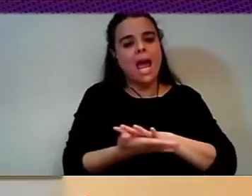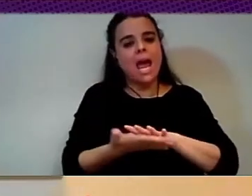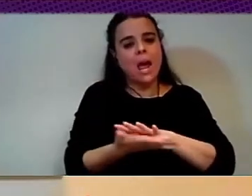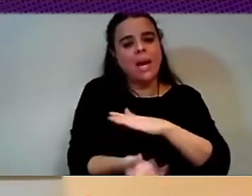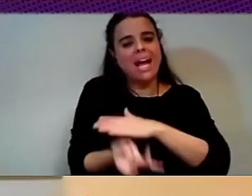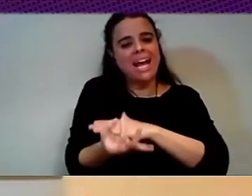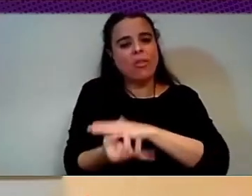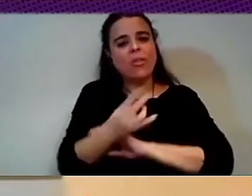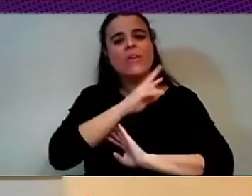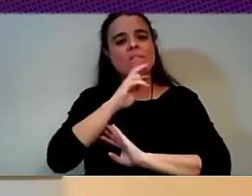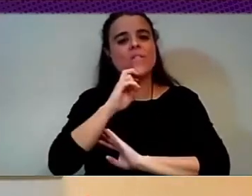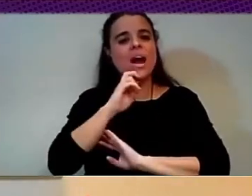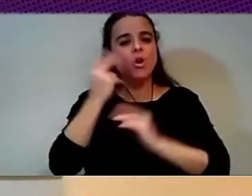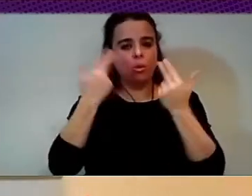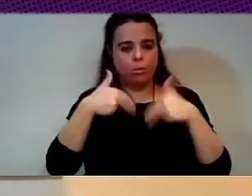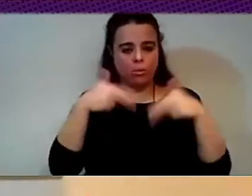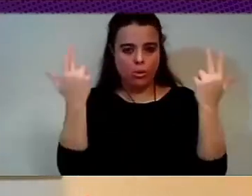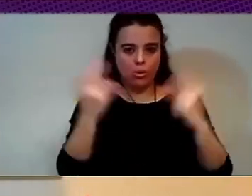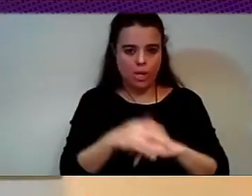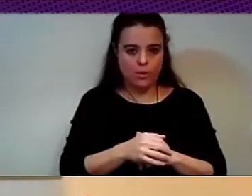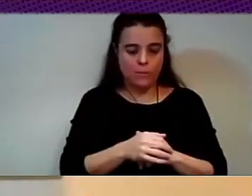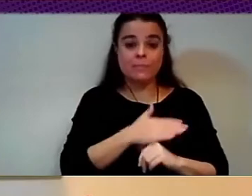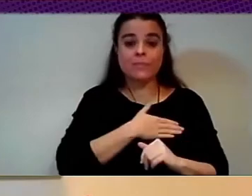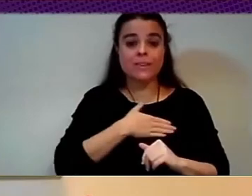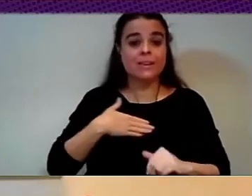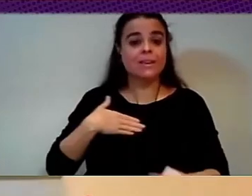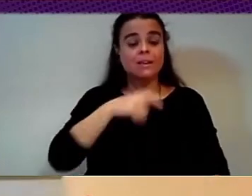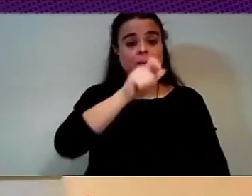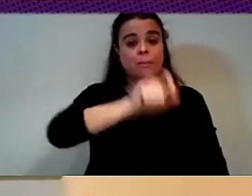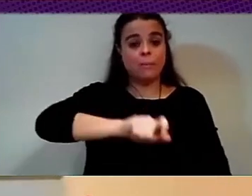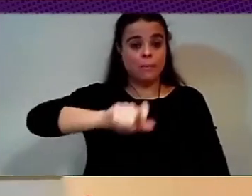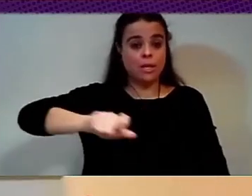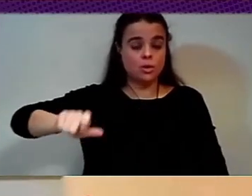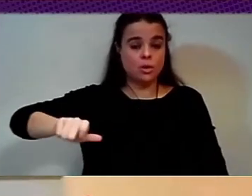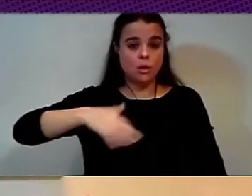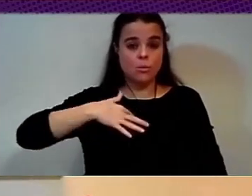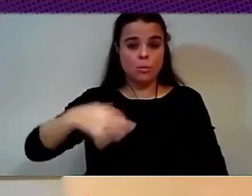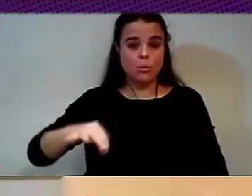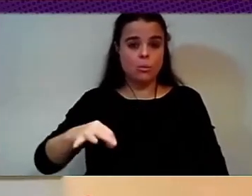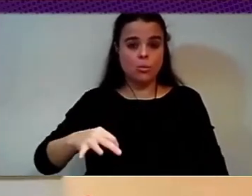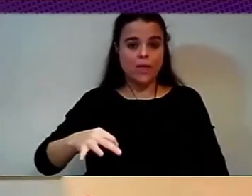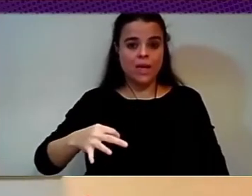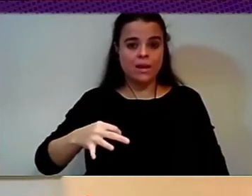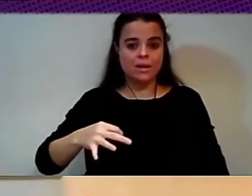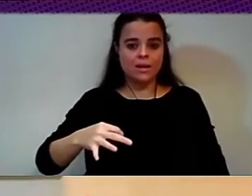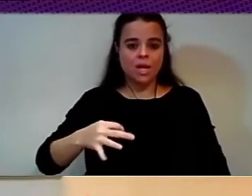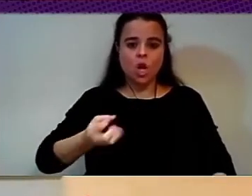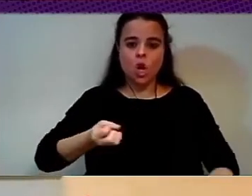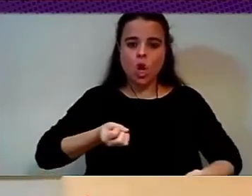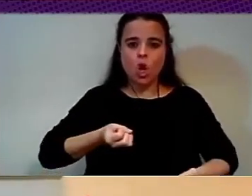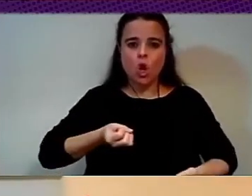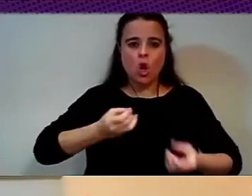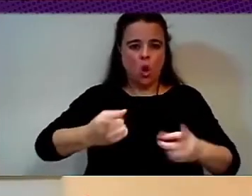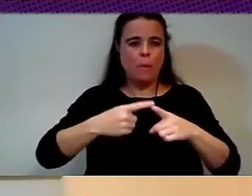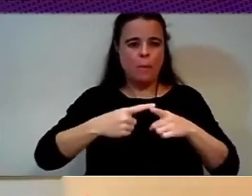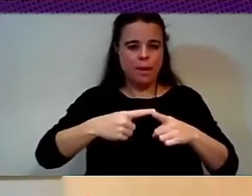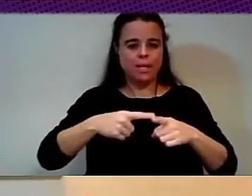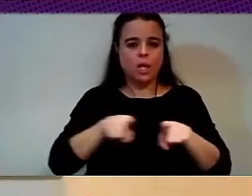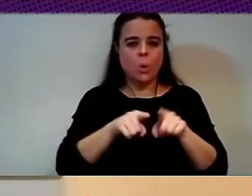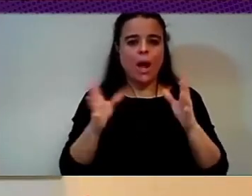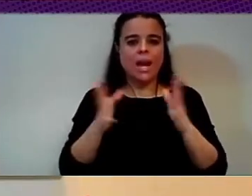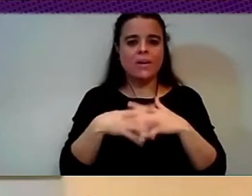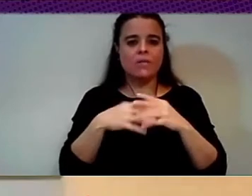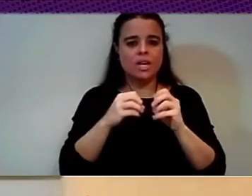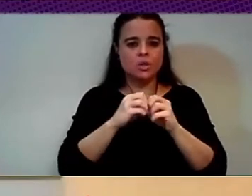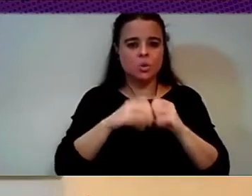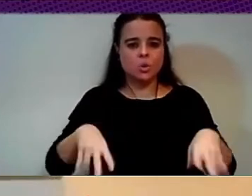want people to be able to share it as a public infrastructure, as a public good, but to share it, to improve the city, to improve